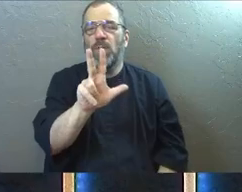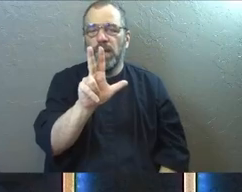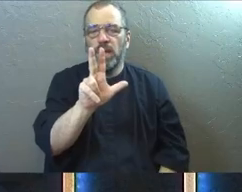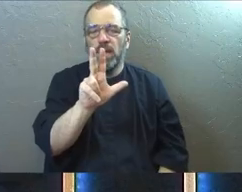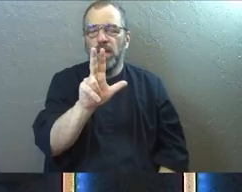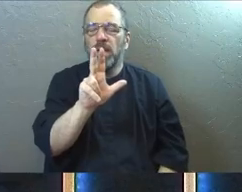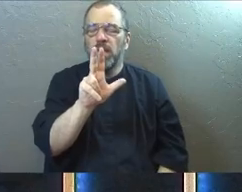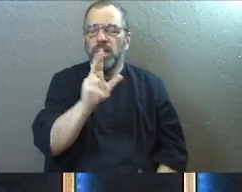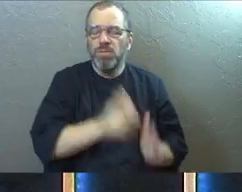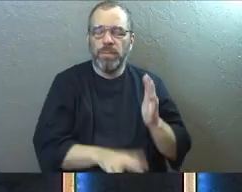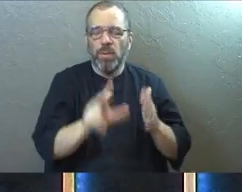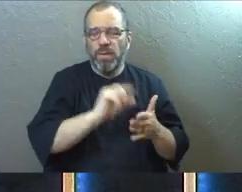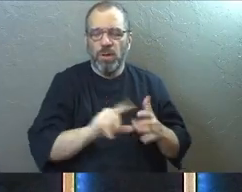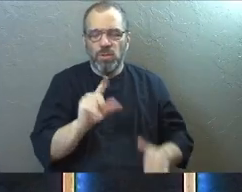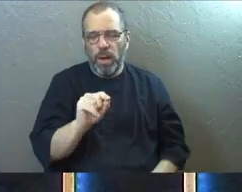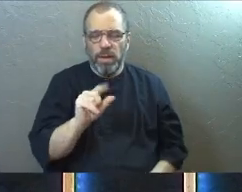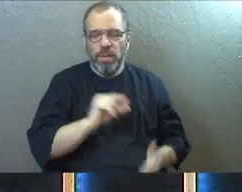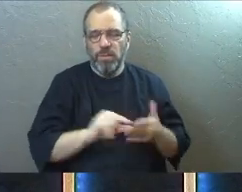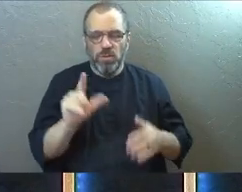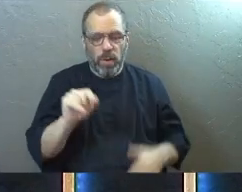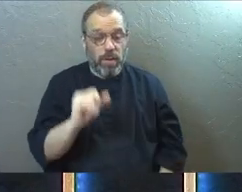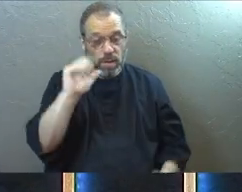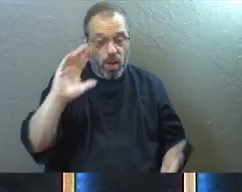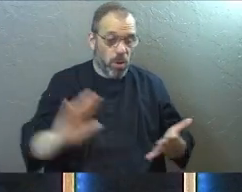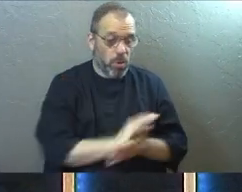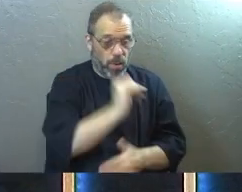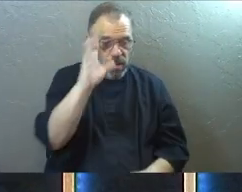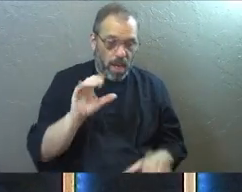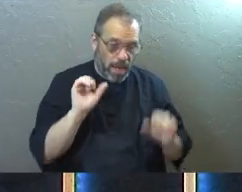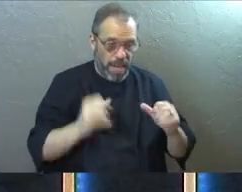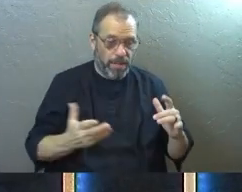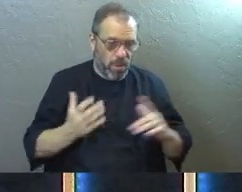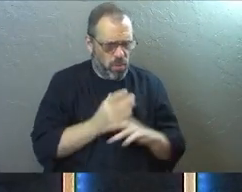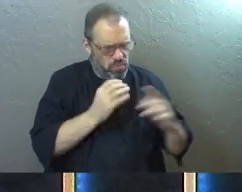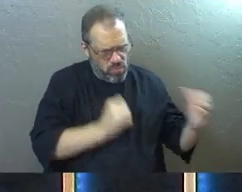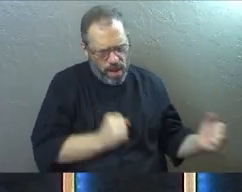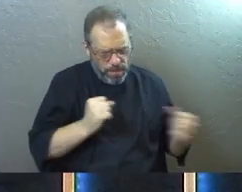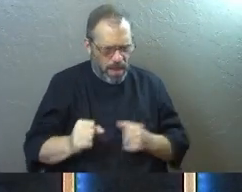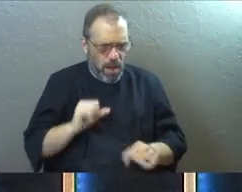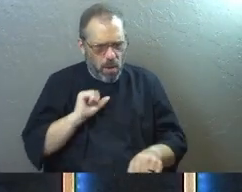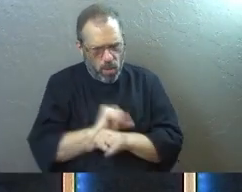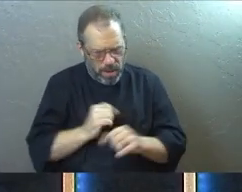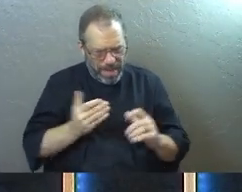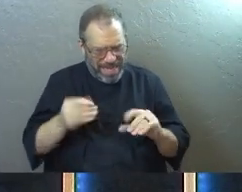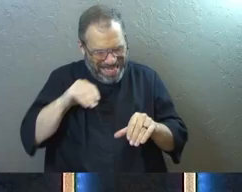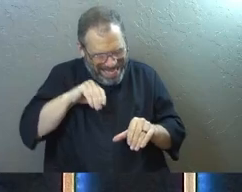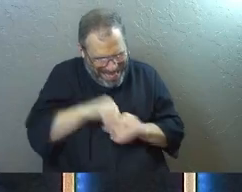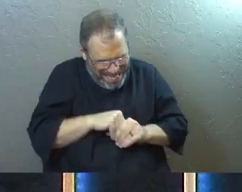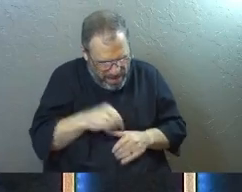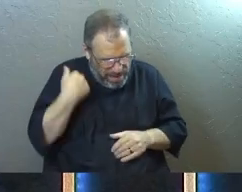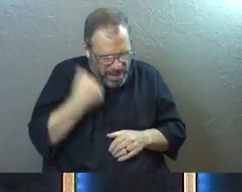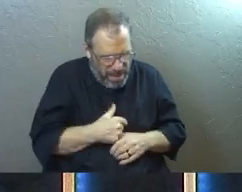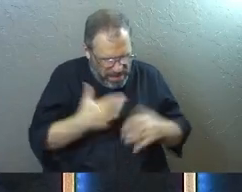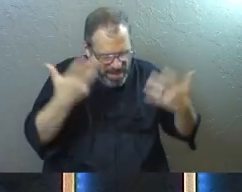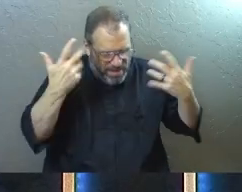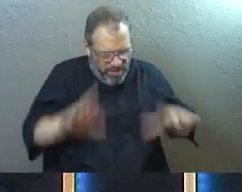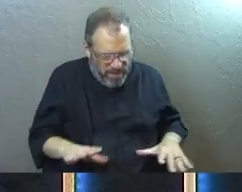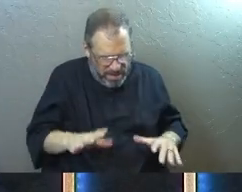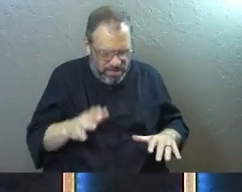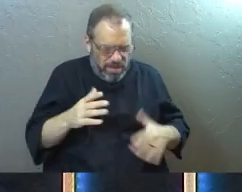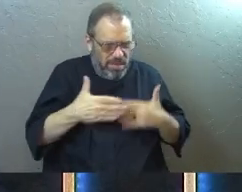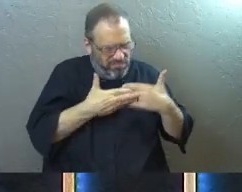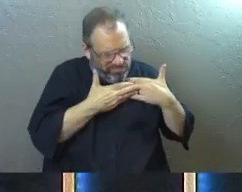21. Now all glory to God who is able through his mighty power at work within us to accomplish